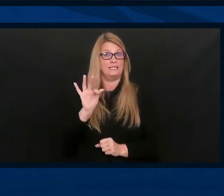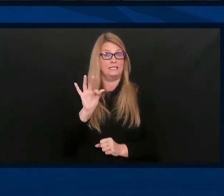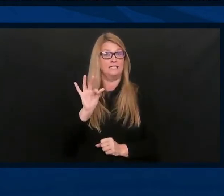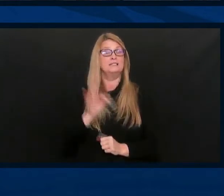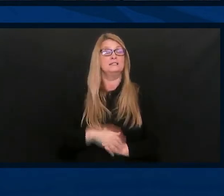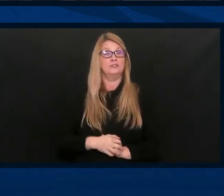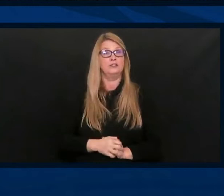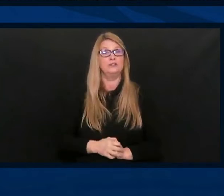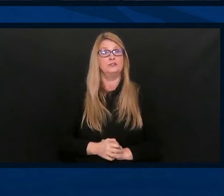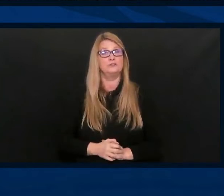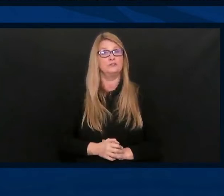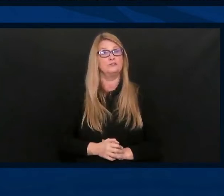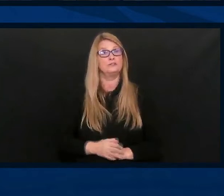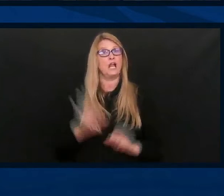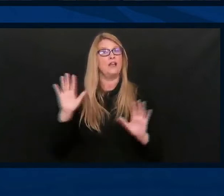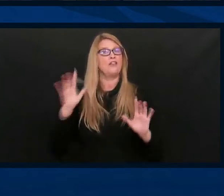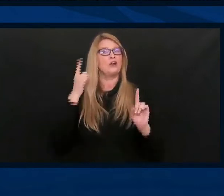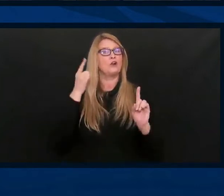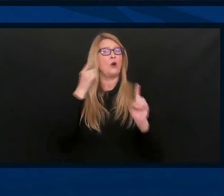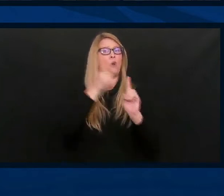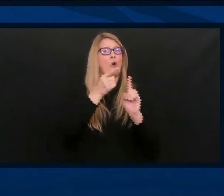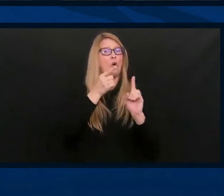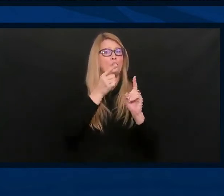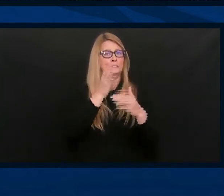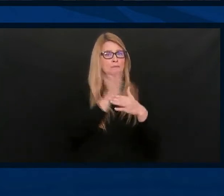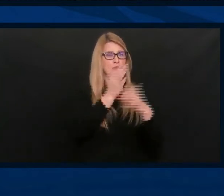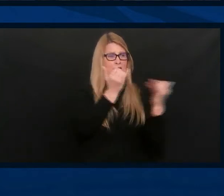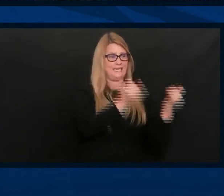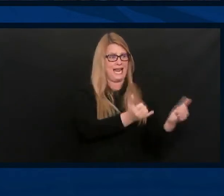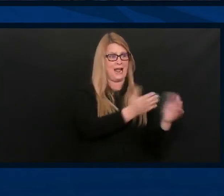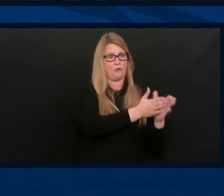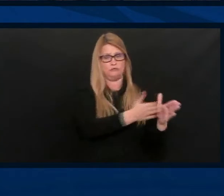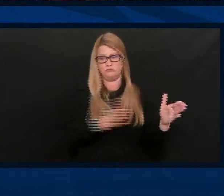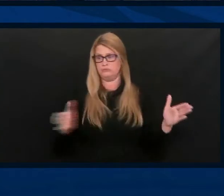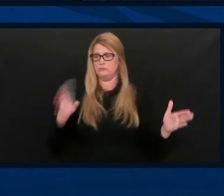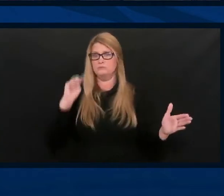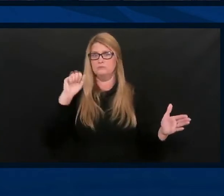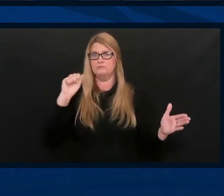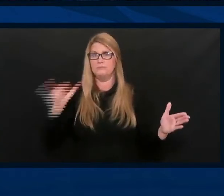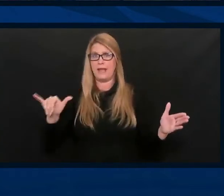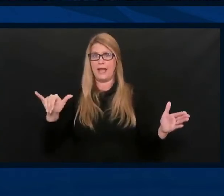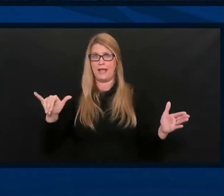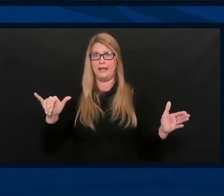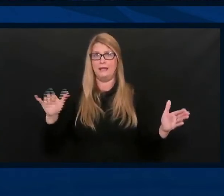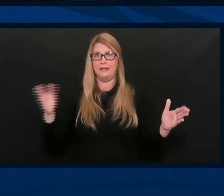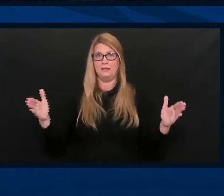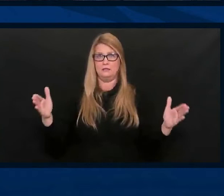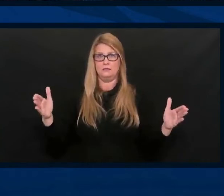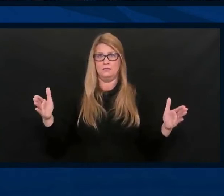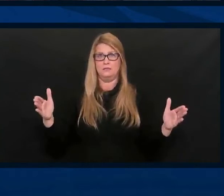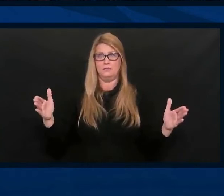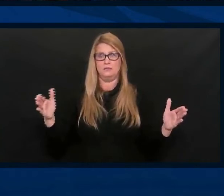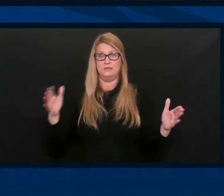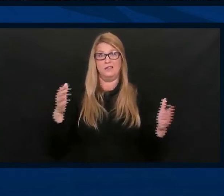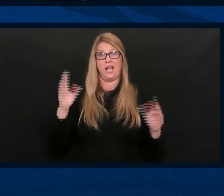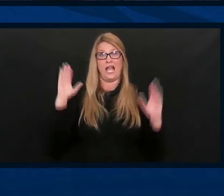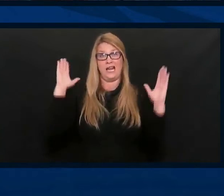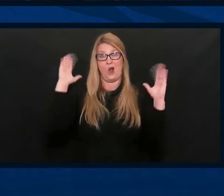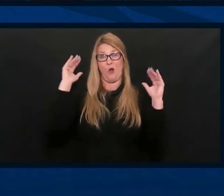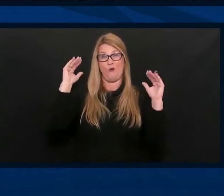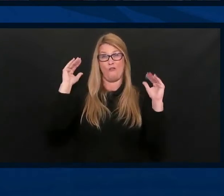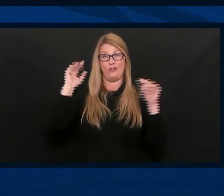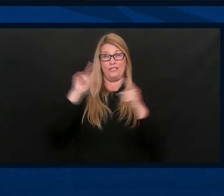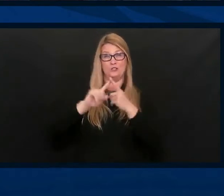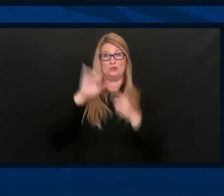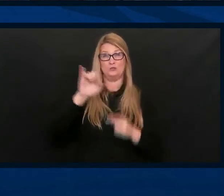and their goals between now and May and ultimately July 4th, setting a